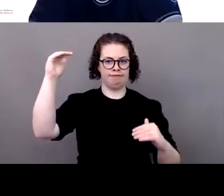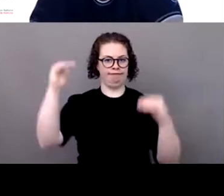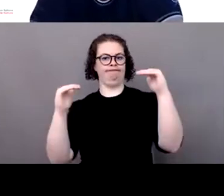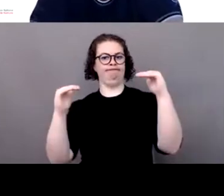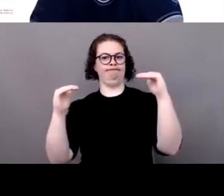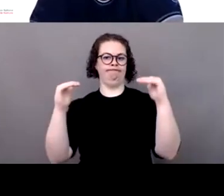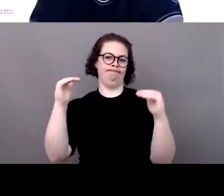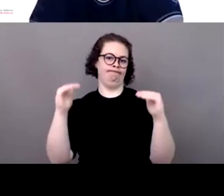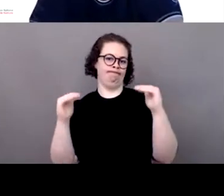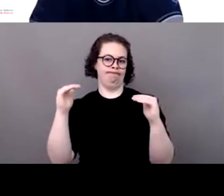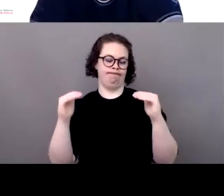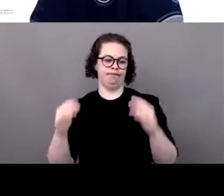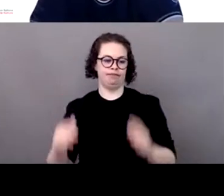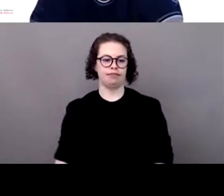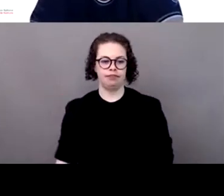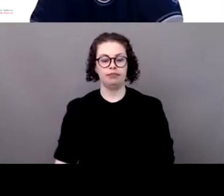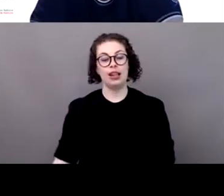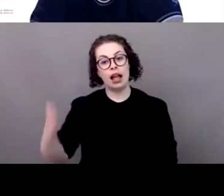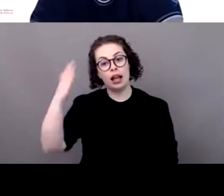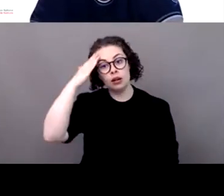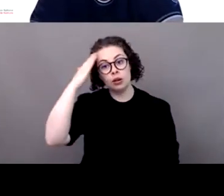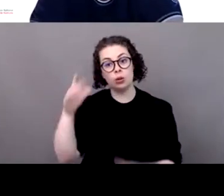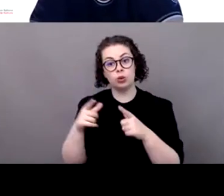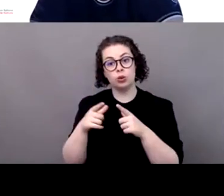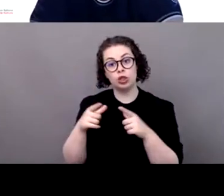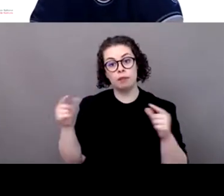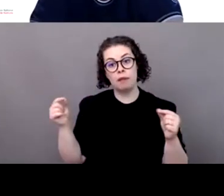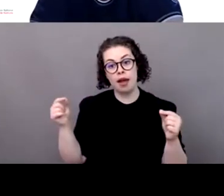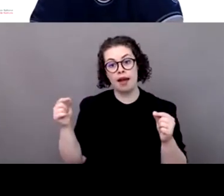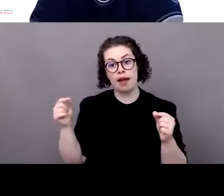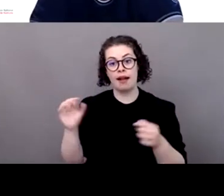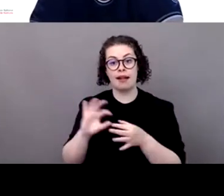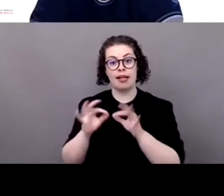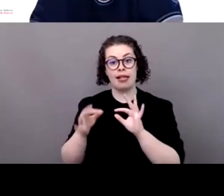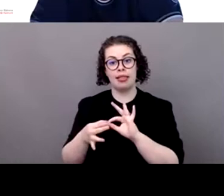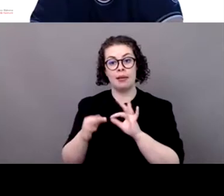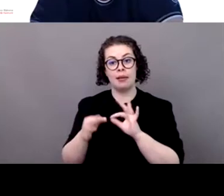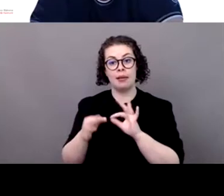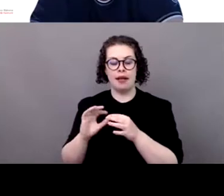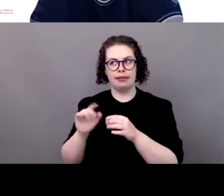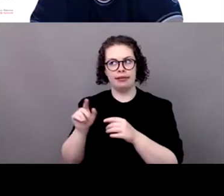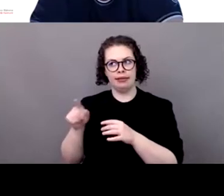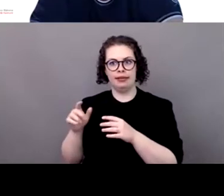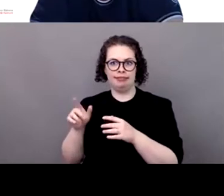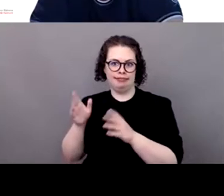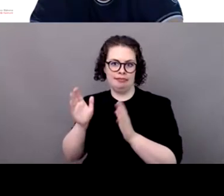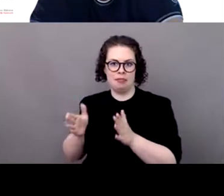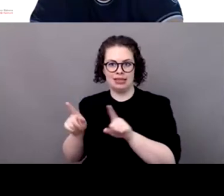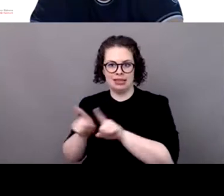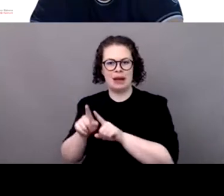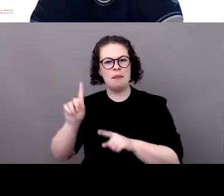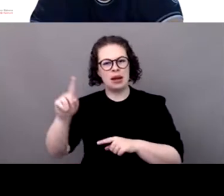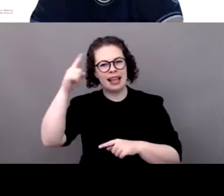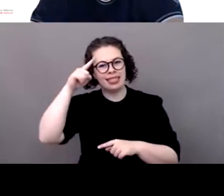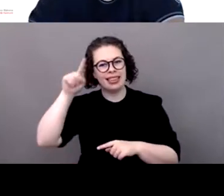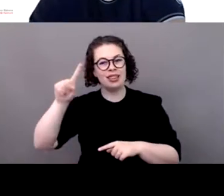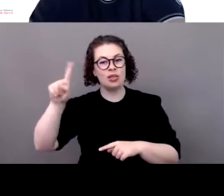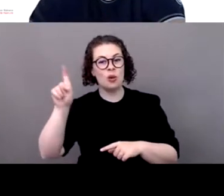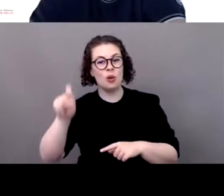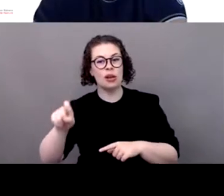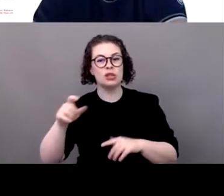They have to race at the Olympic Games. But the idea, I guess, of the question was more better scheduling. Benjamin